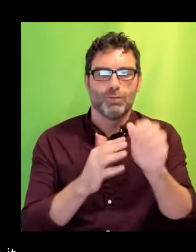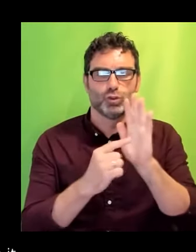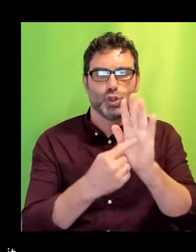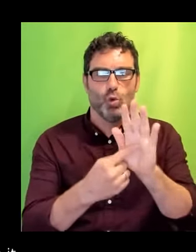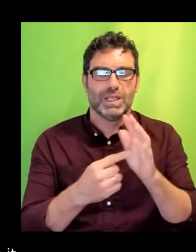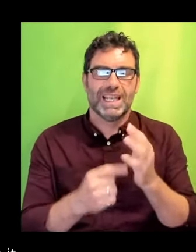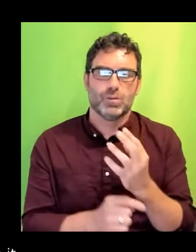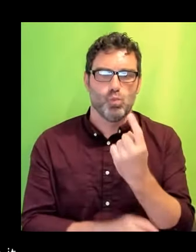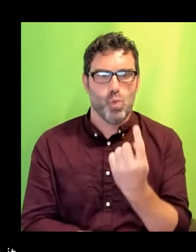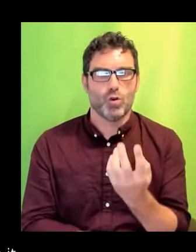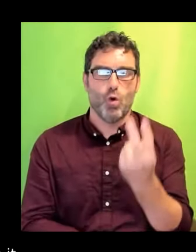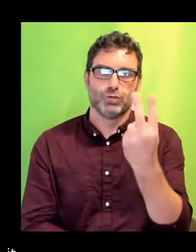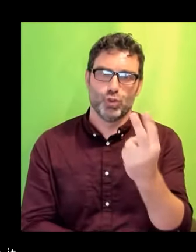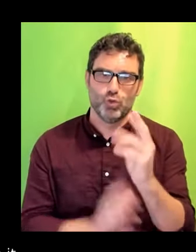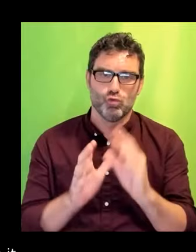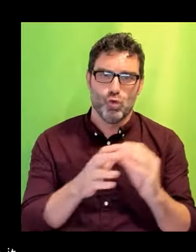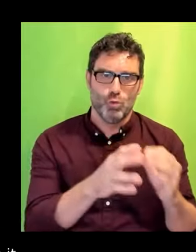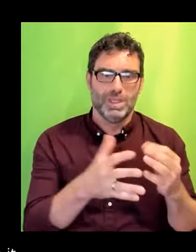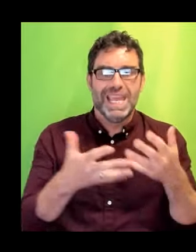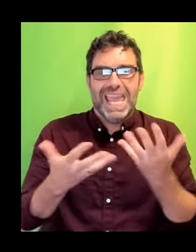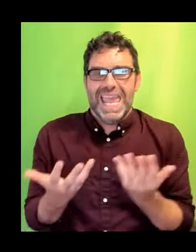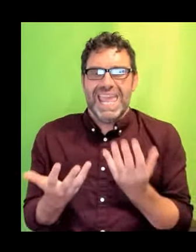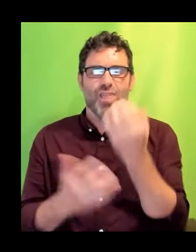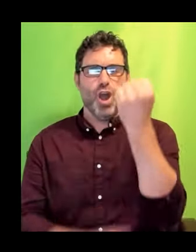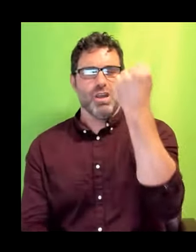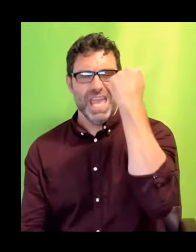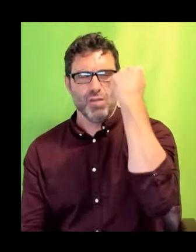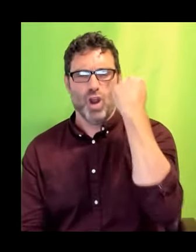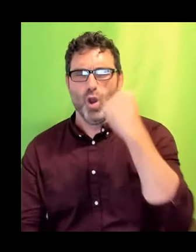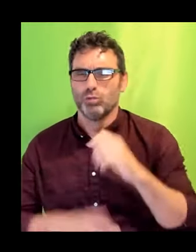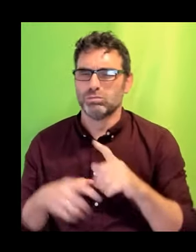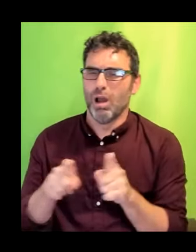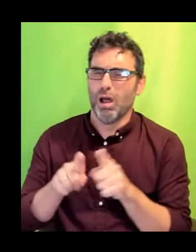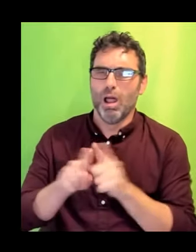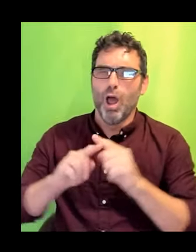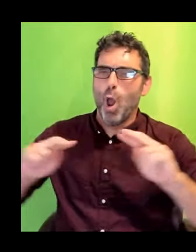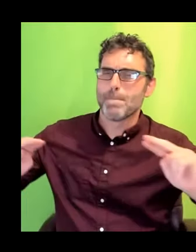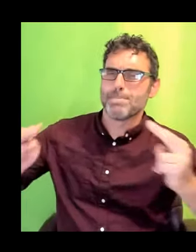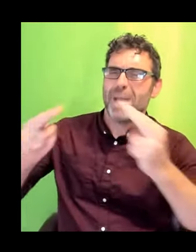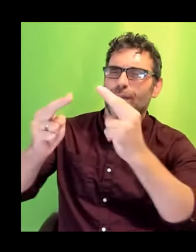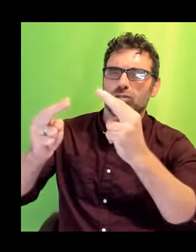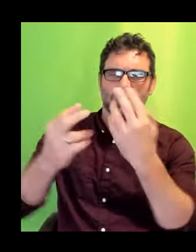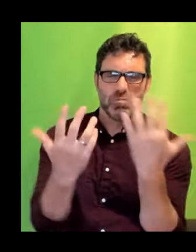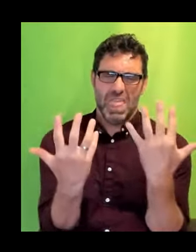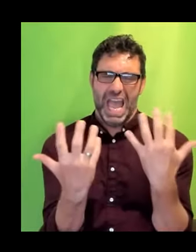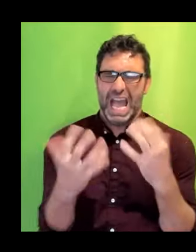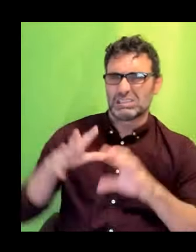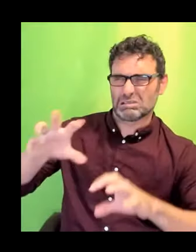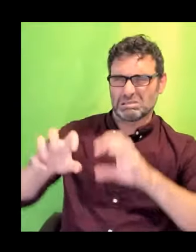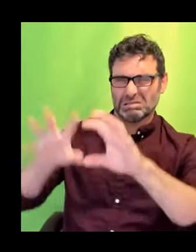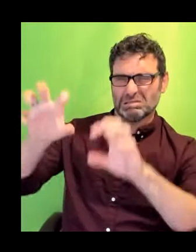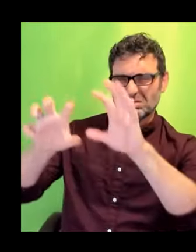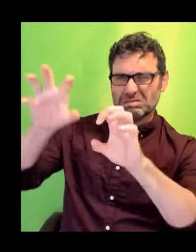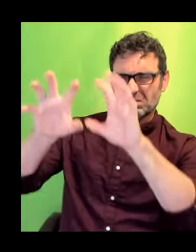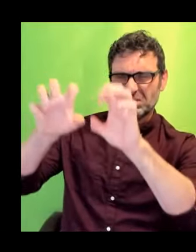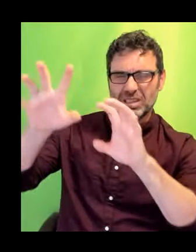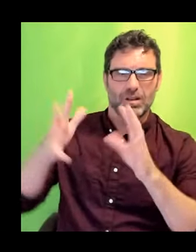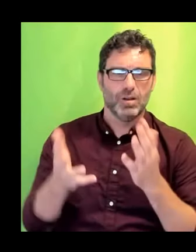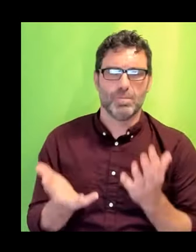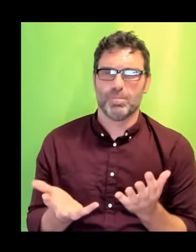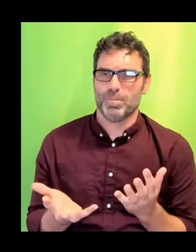climbing up a mountain on their hands whilst we all applaud. Sometimes they're funny and acerbic best friend. Mostly they're just sorrowful.